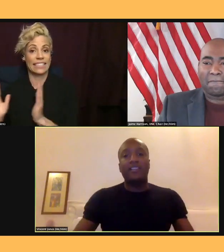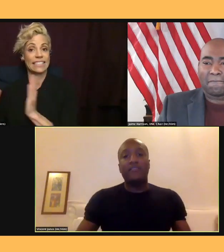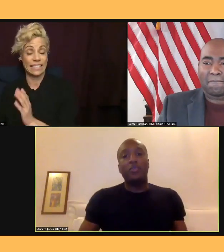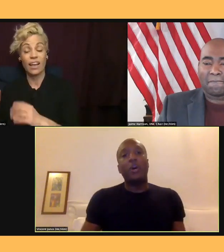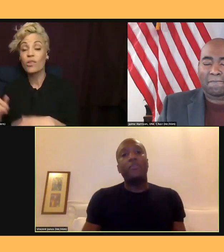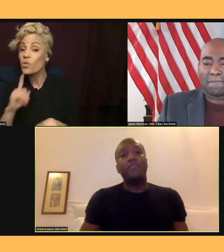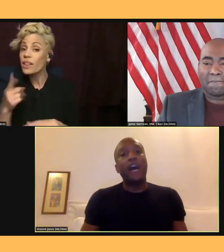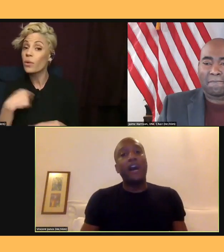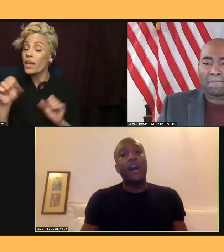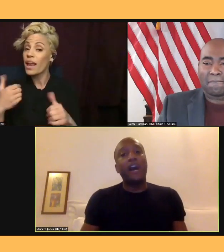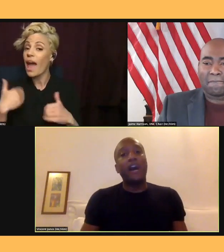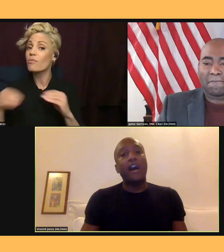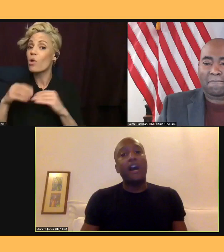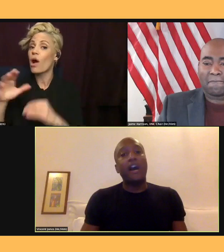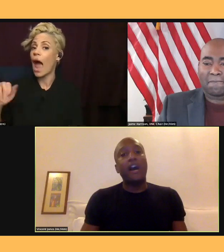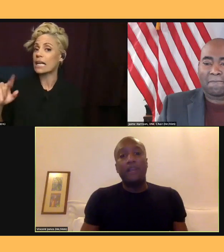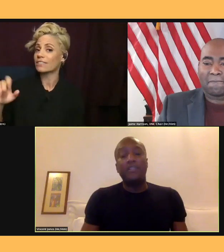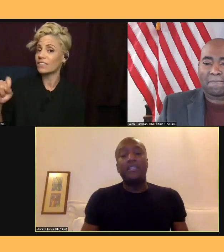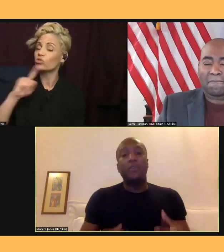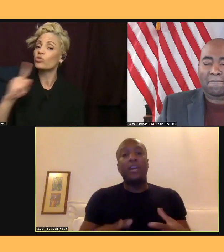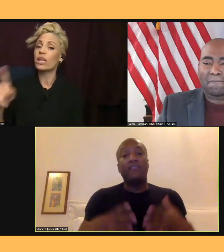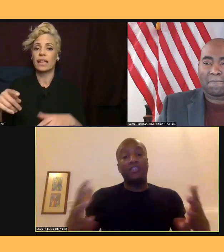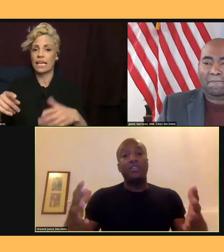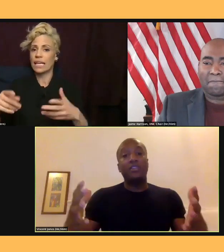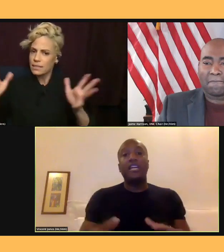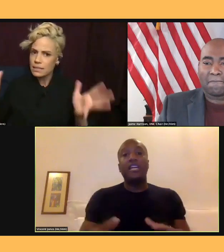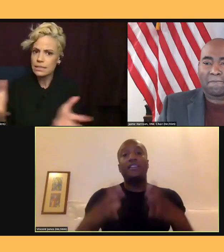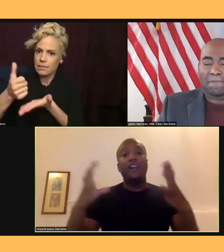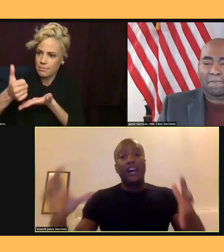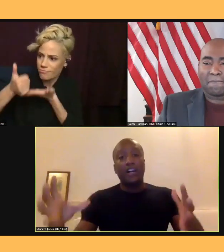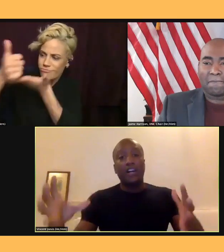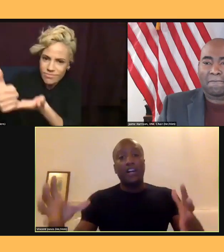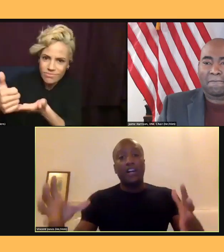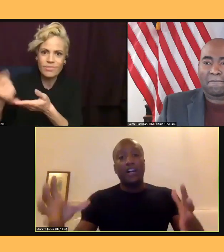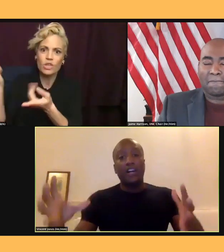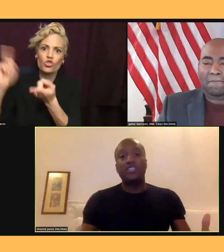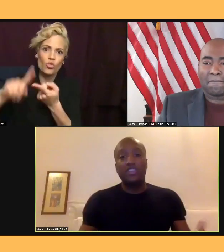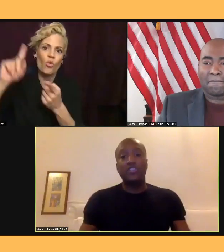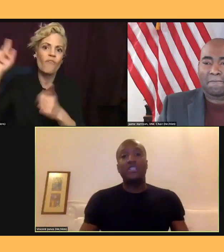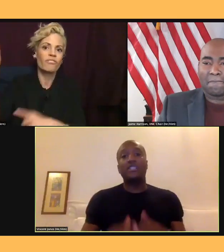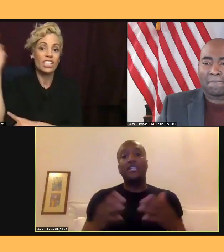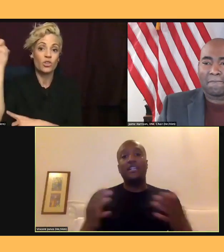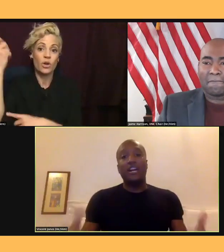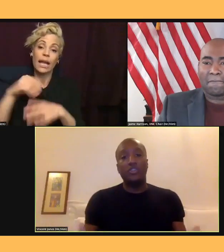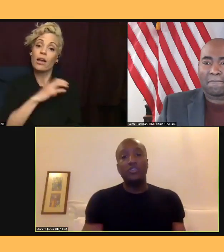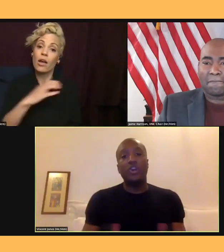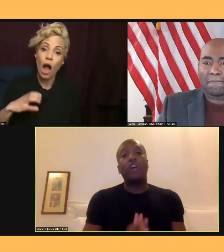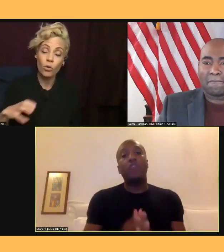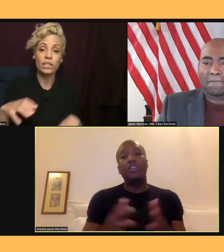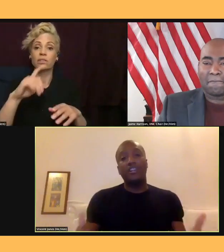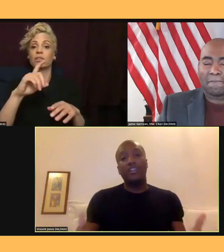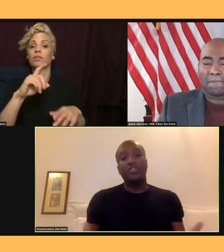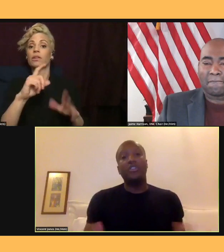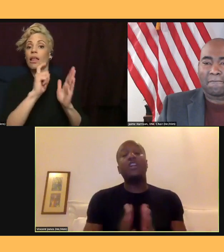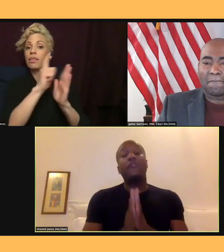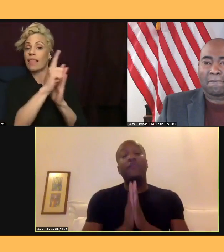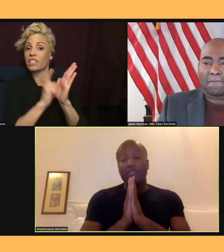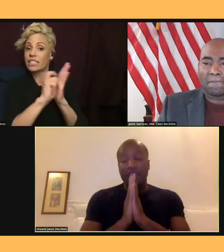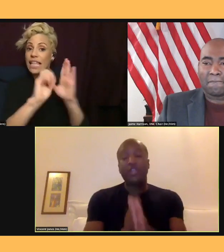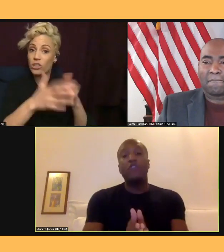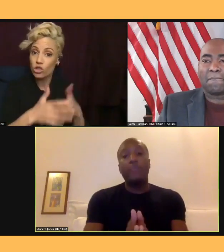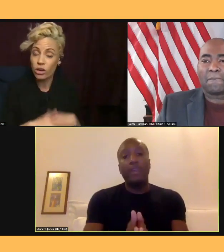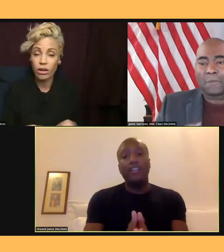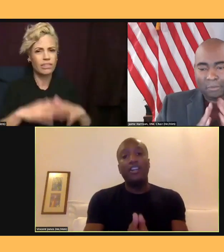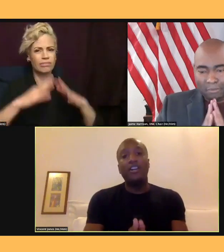power Democratic victories in Congress and legislatures and city councils all across the country. So thank you. Thank you for being here,